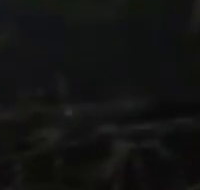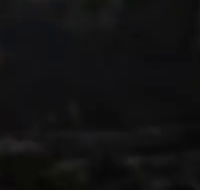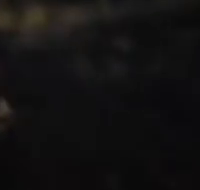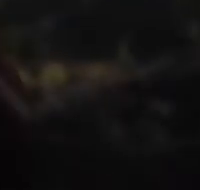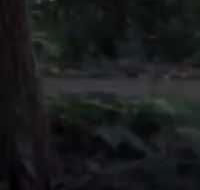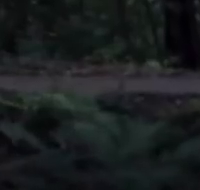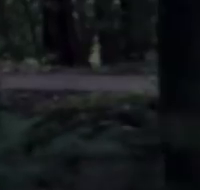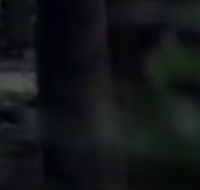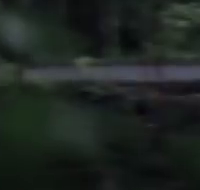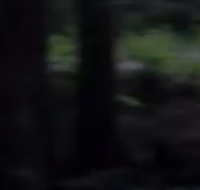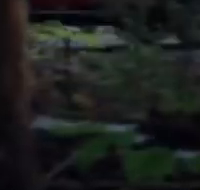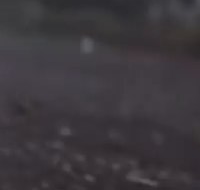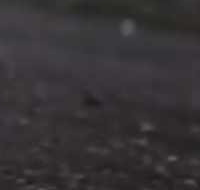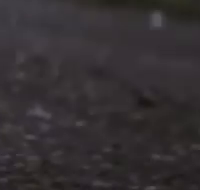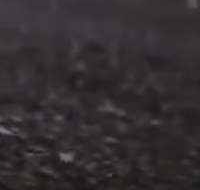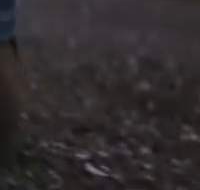tuned